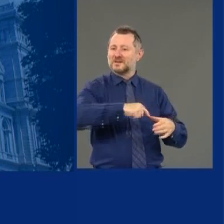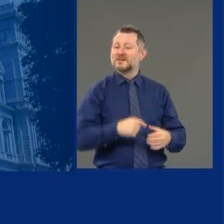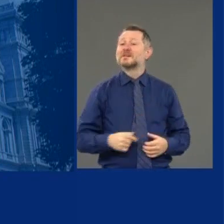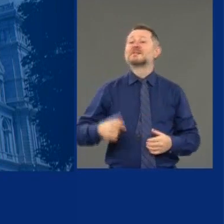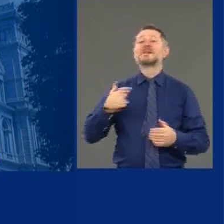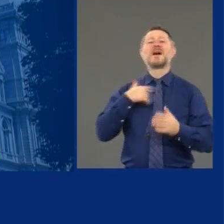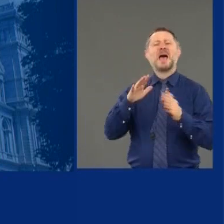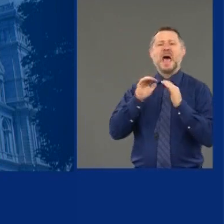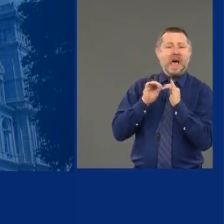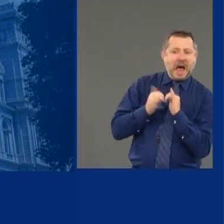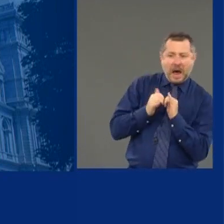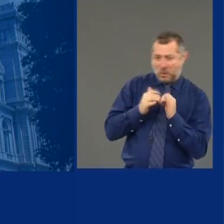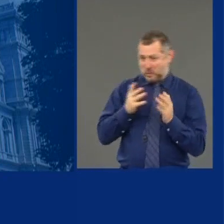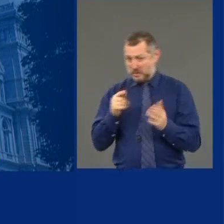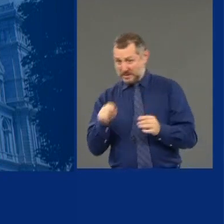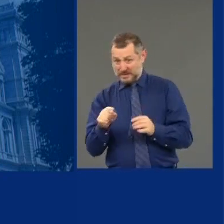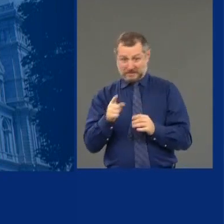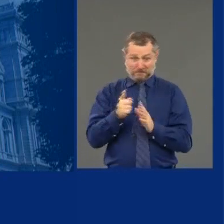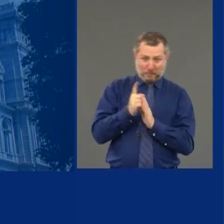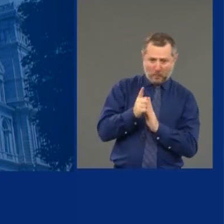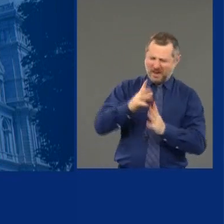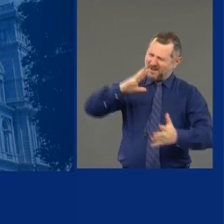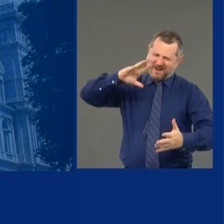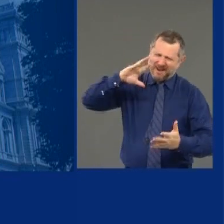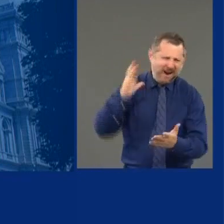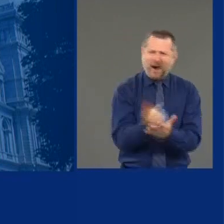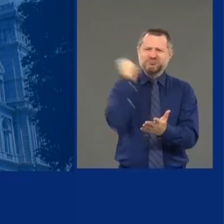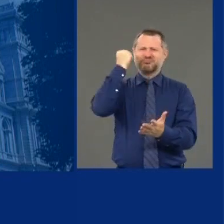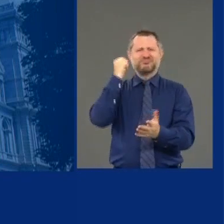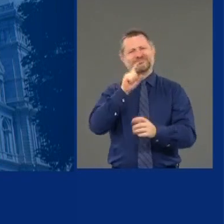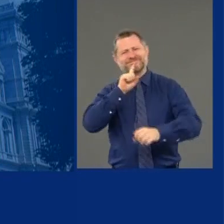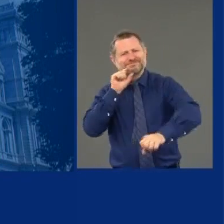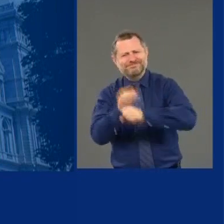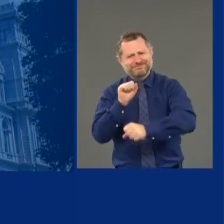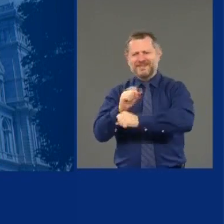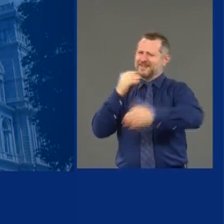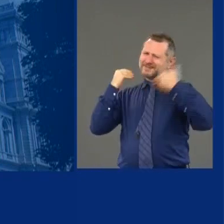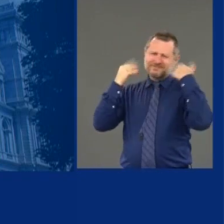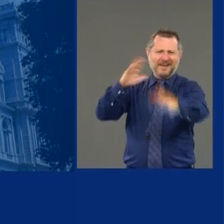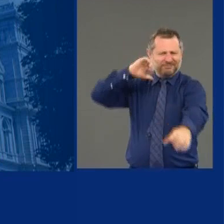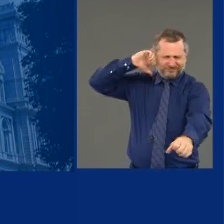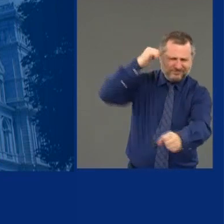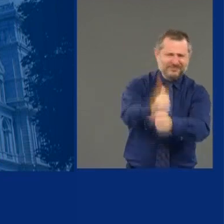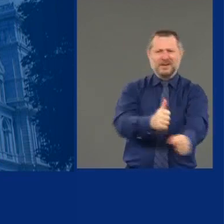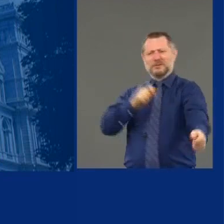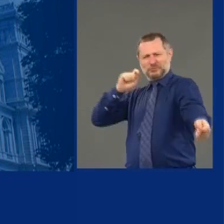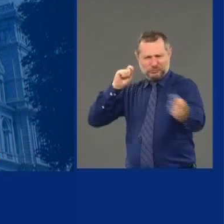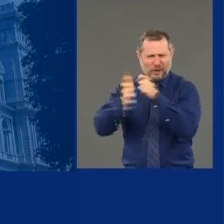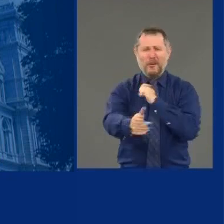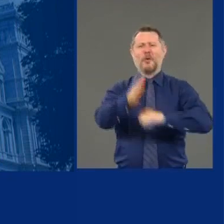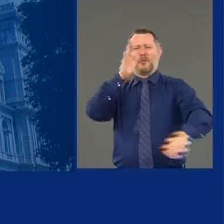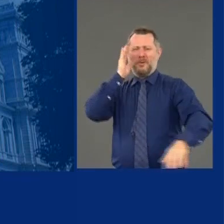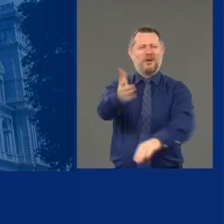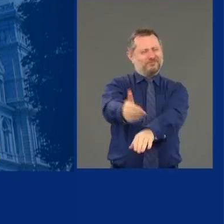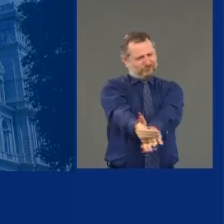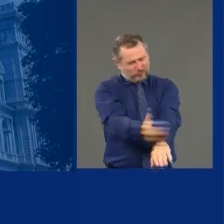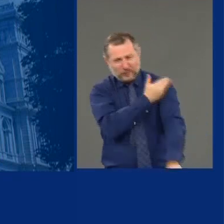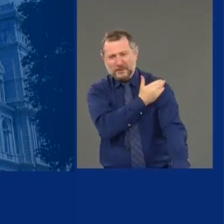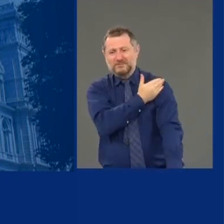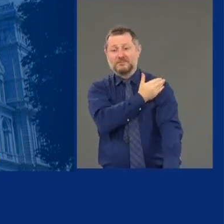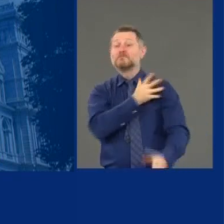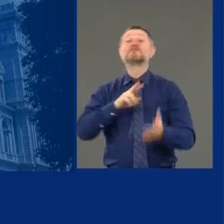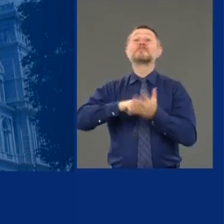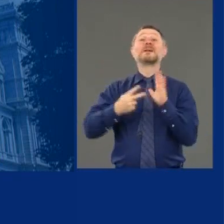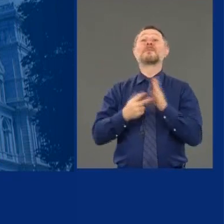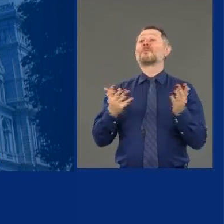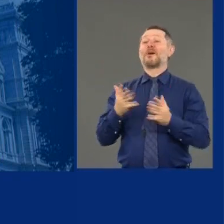how do we take this moment and actually institutionalize it to have progress? And that's going to require local leaders